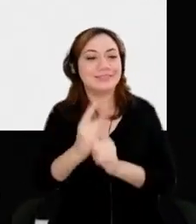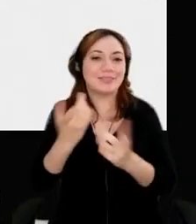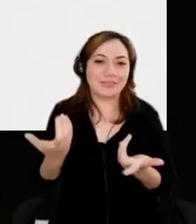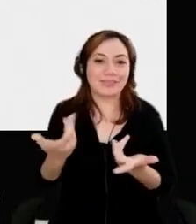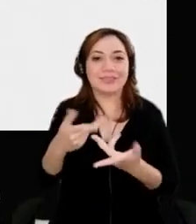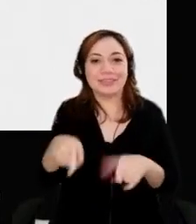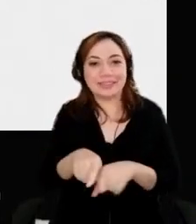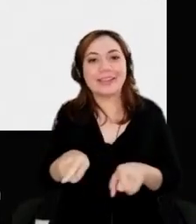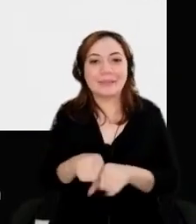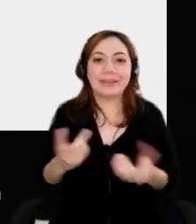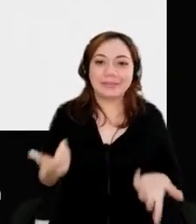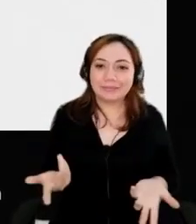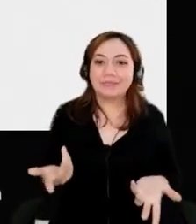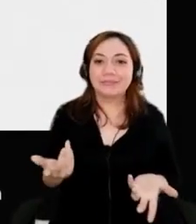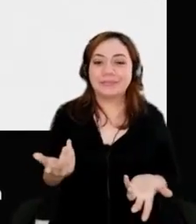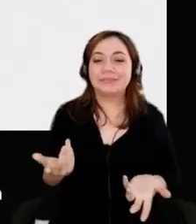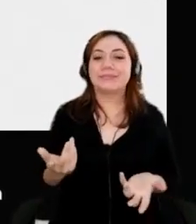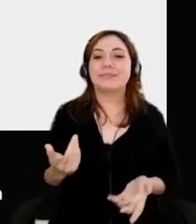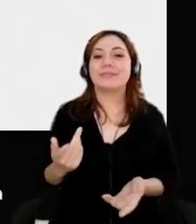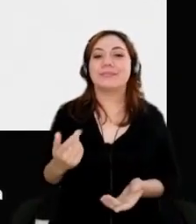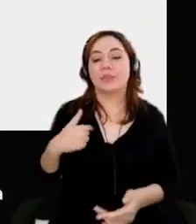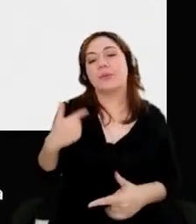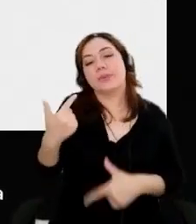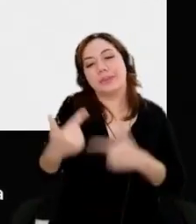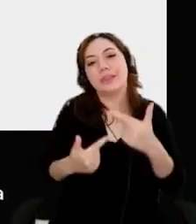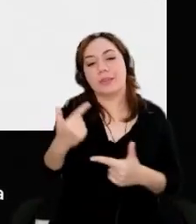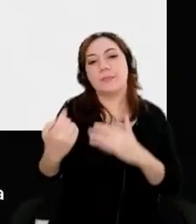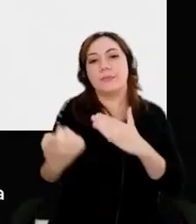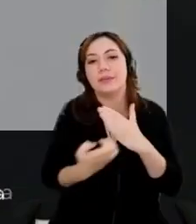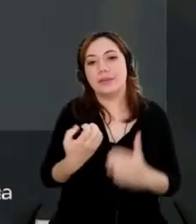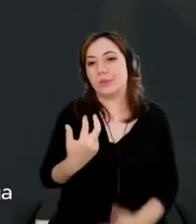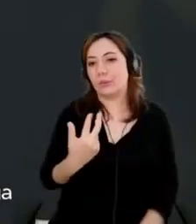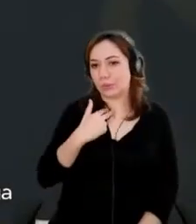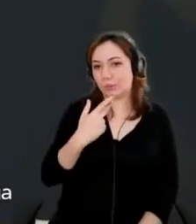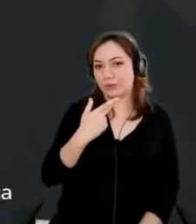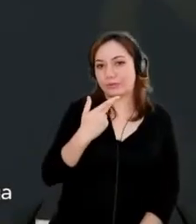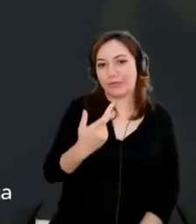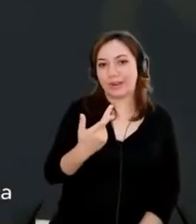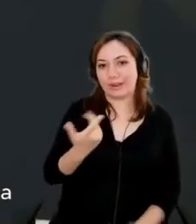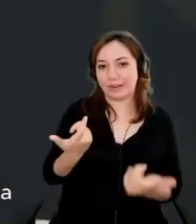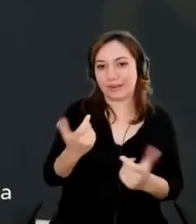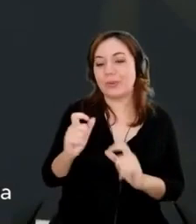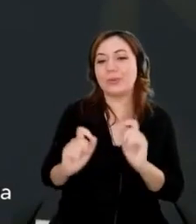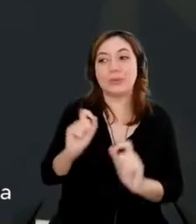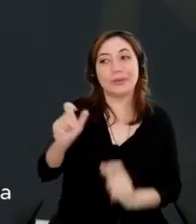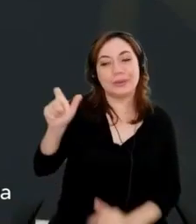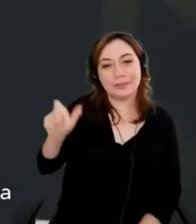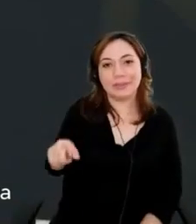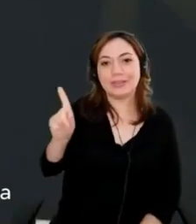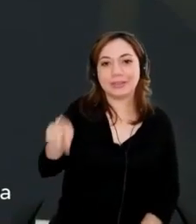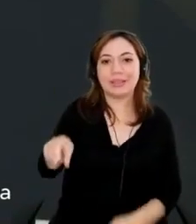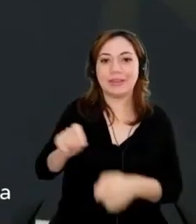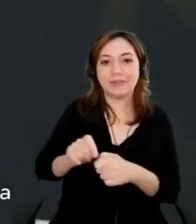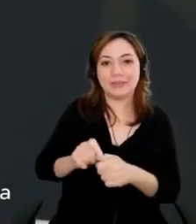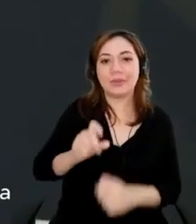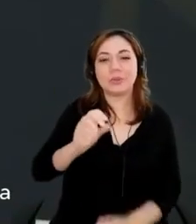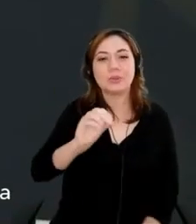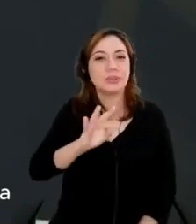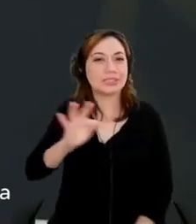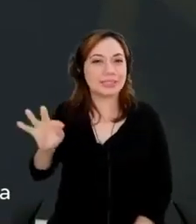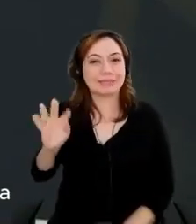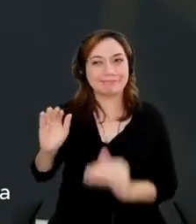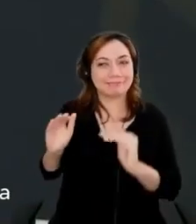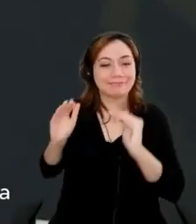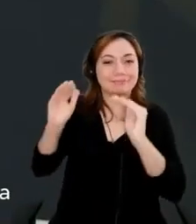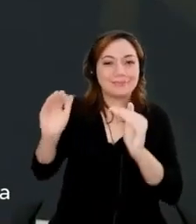But, you know, I worked at a company a while, I can't say who, and we were doing an OTT over the top. And one day